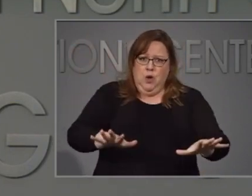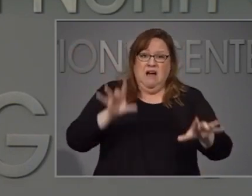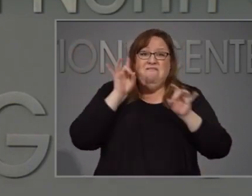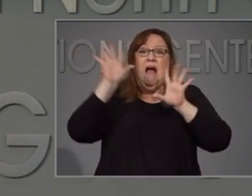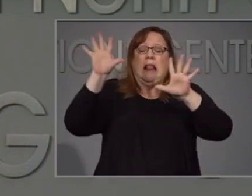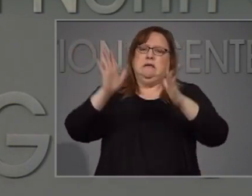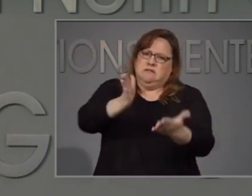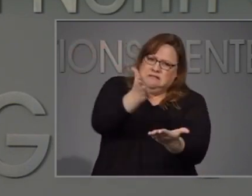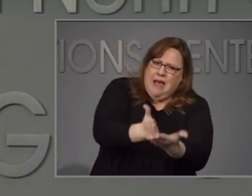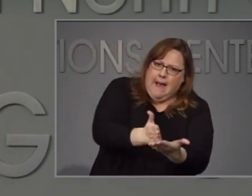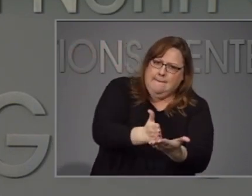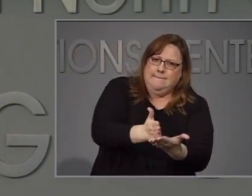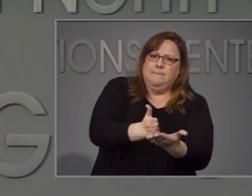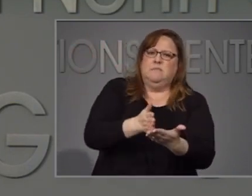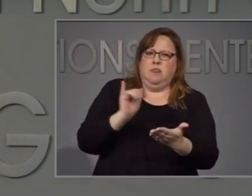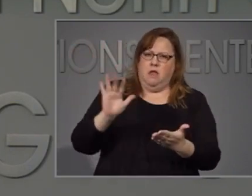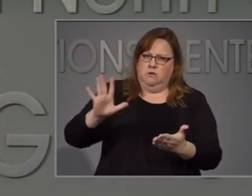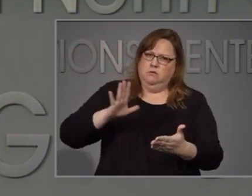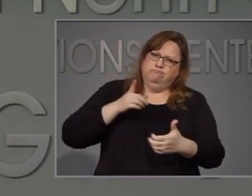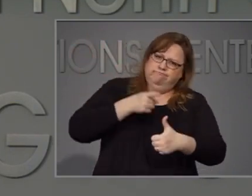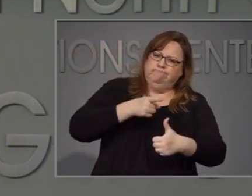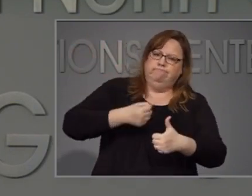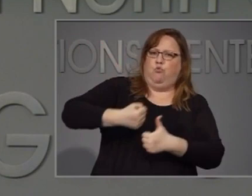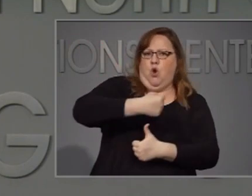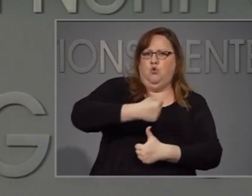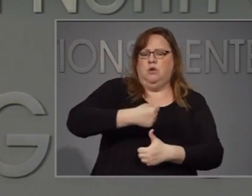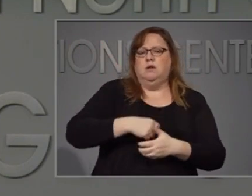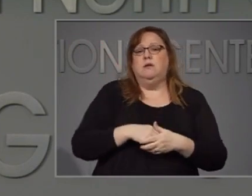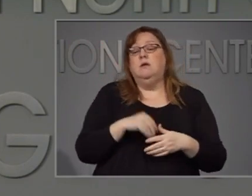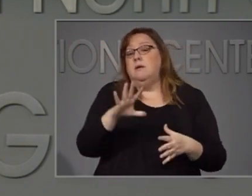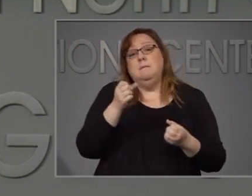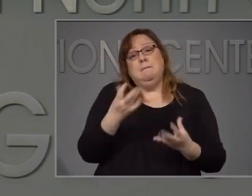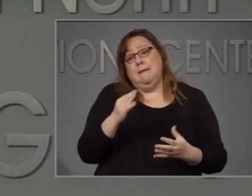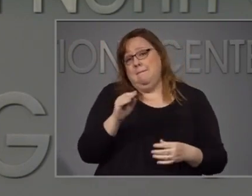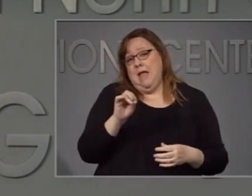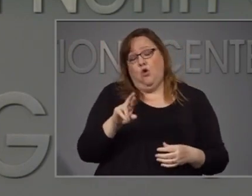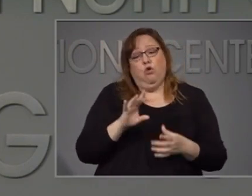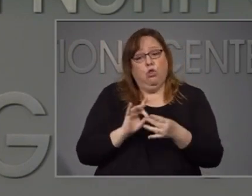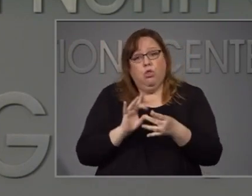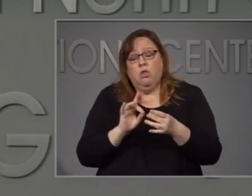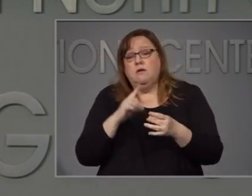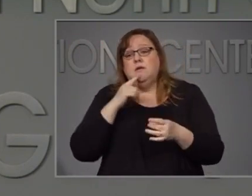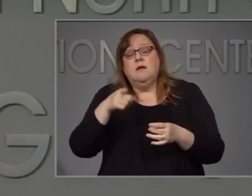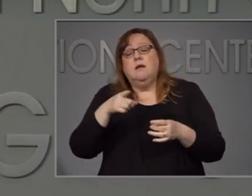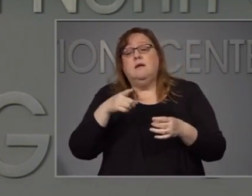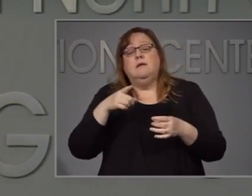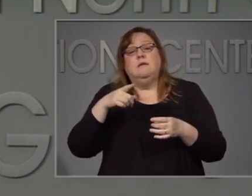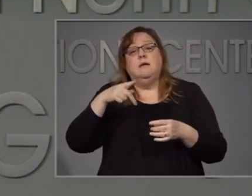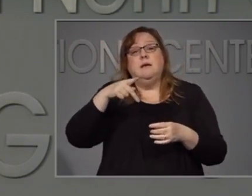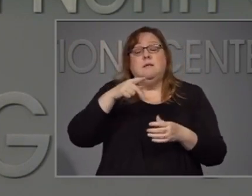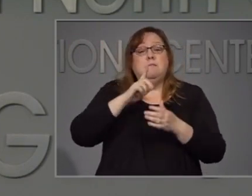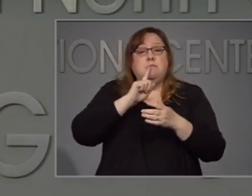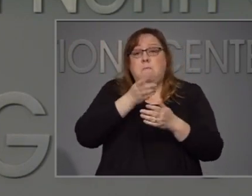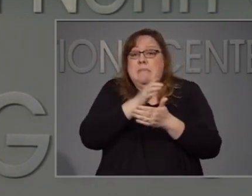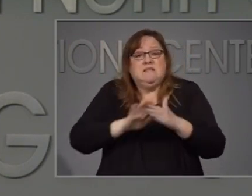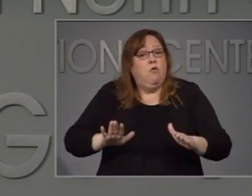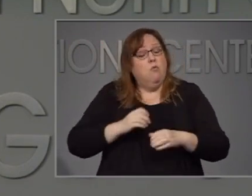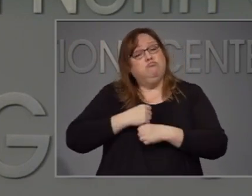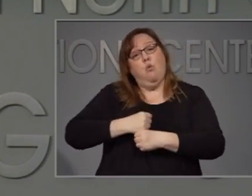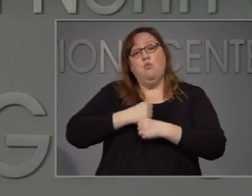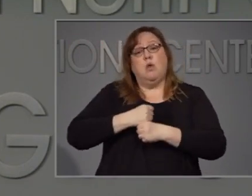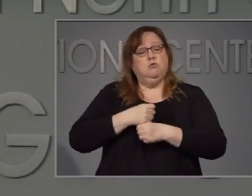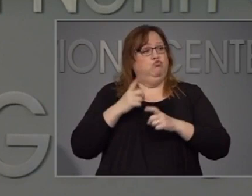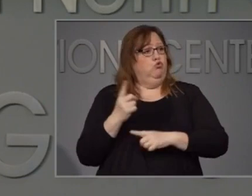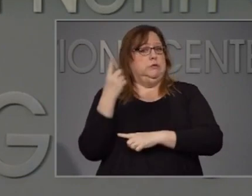I do know that many of the mayors have told me that peaceful protests occurred during most of the day in these